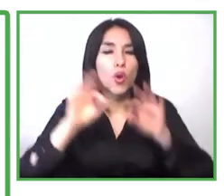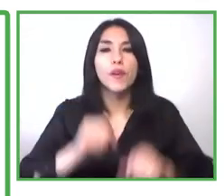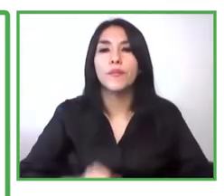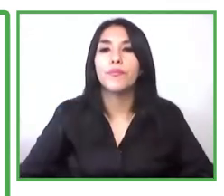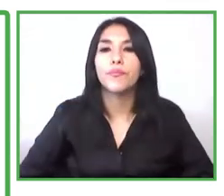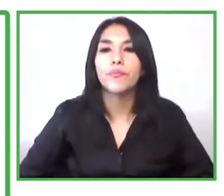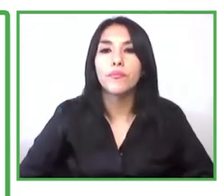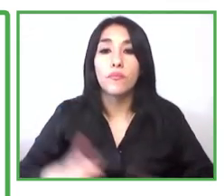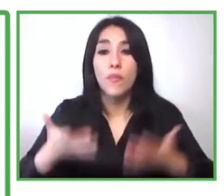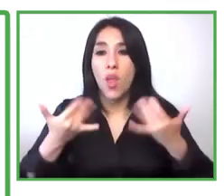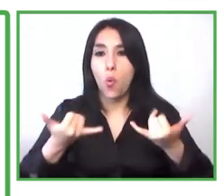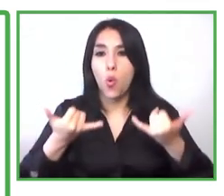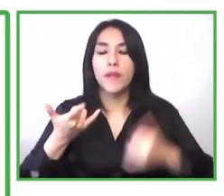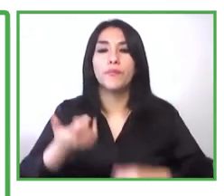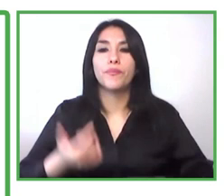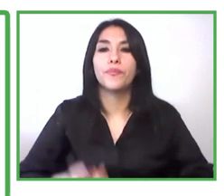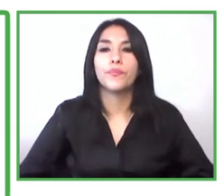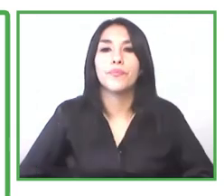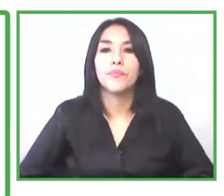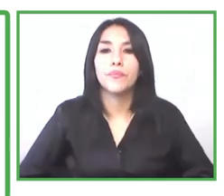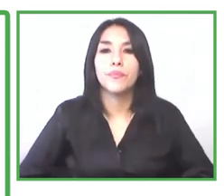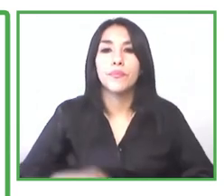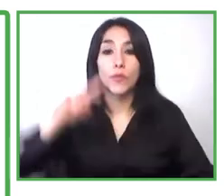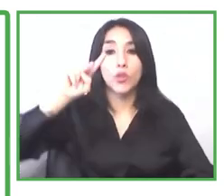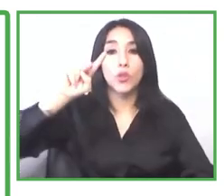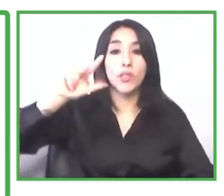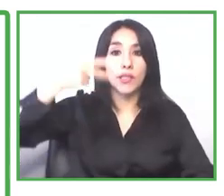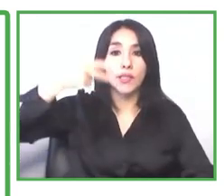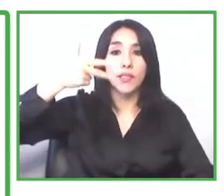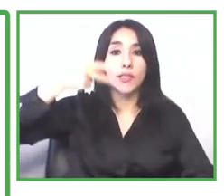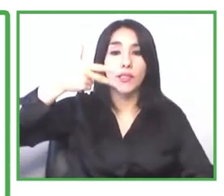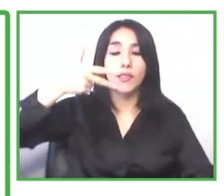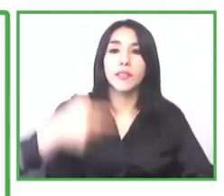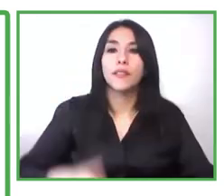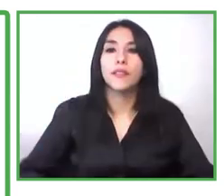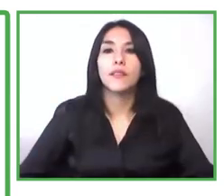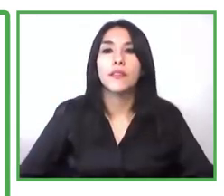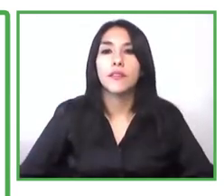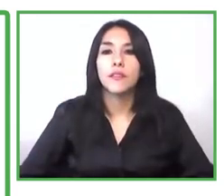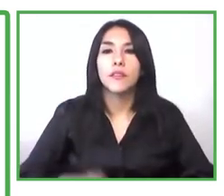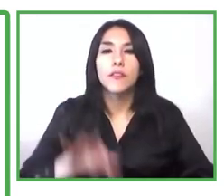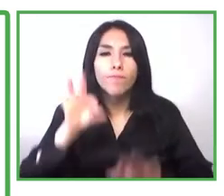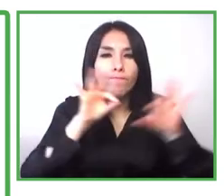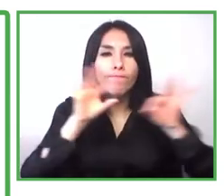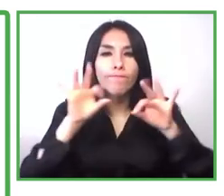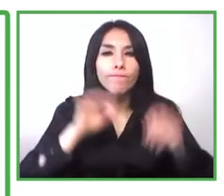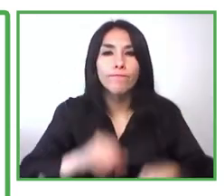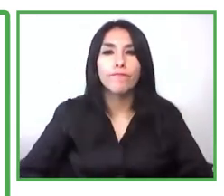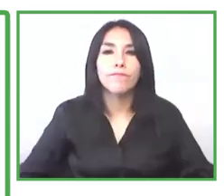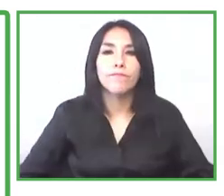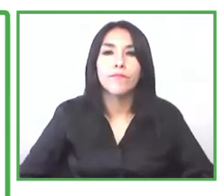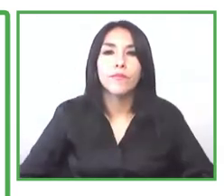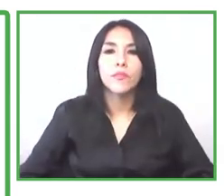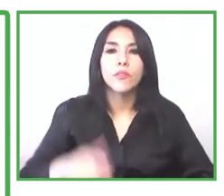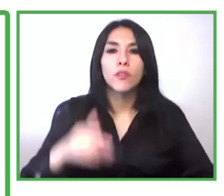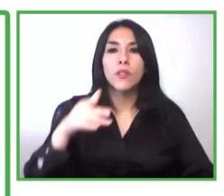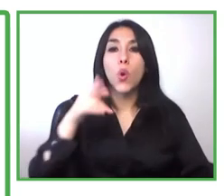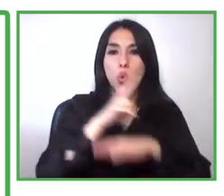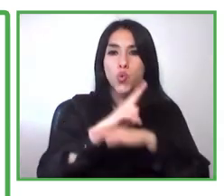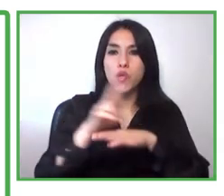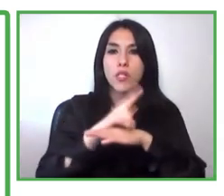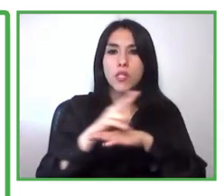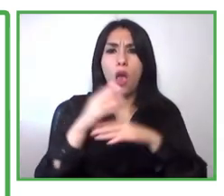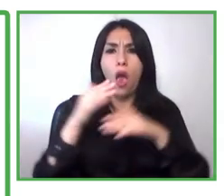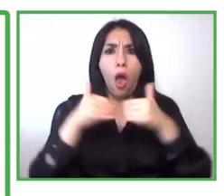started the next phase of the model that is was to do with the diagnosis now we use different tools